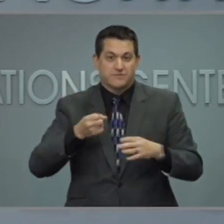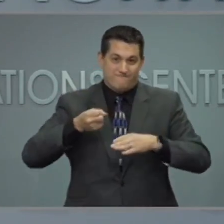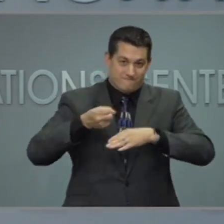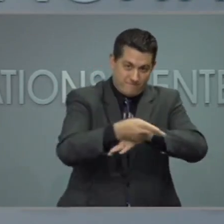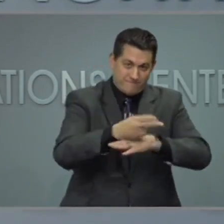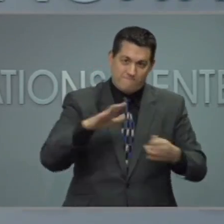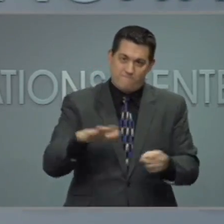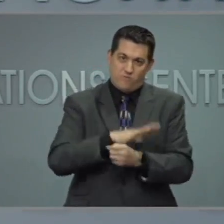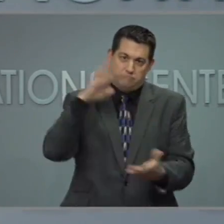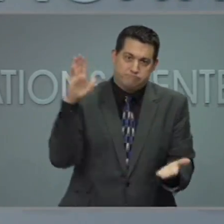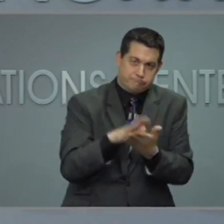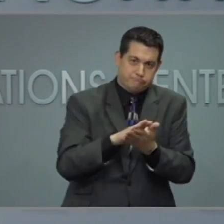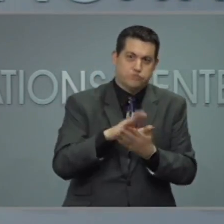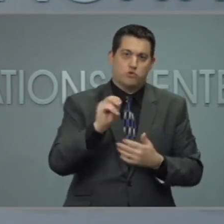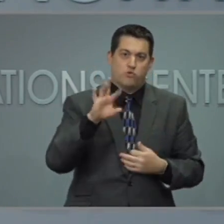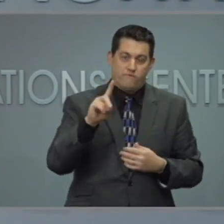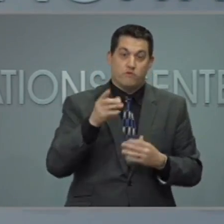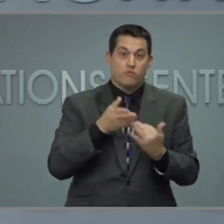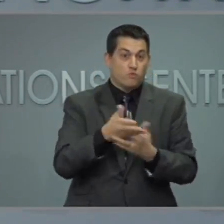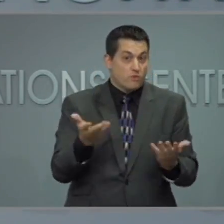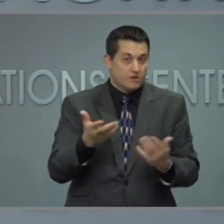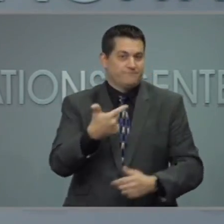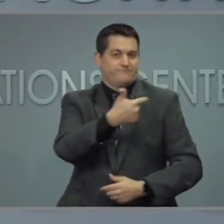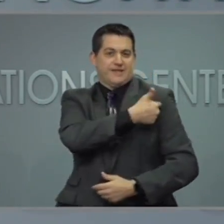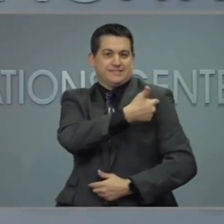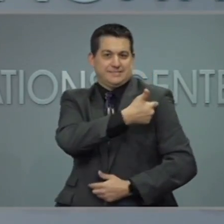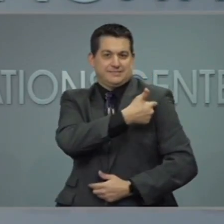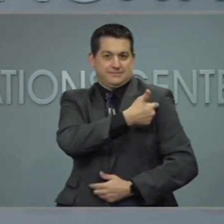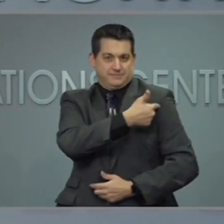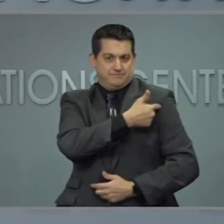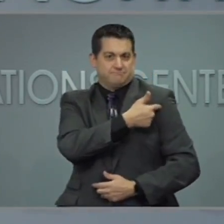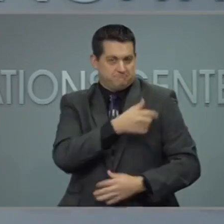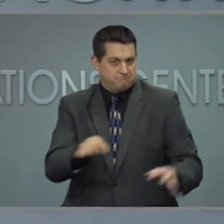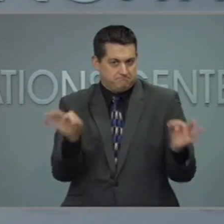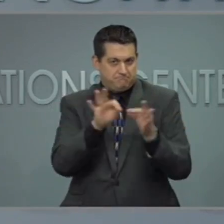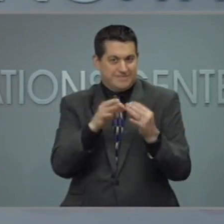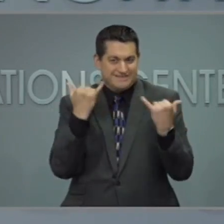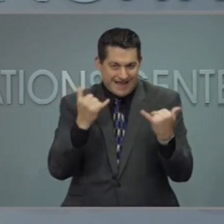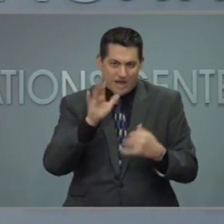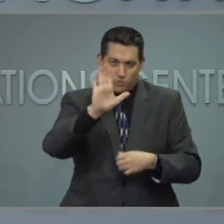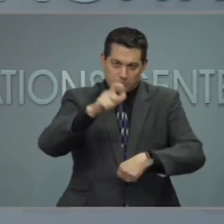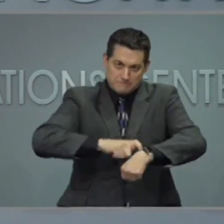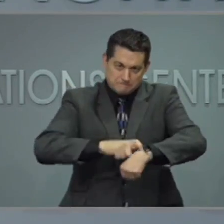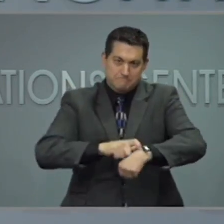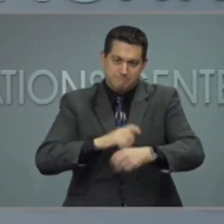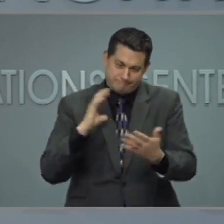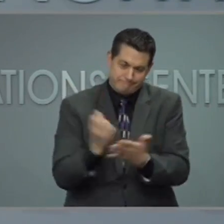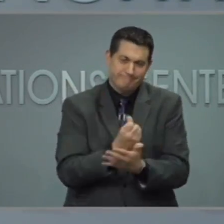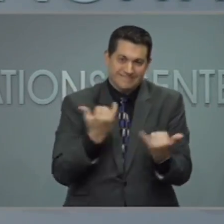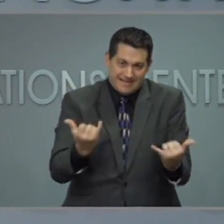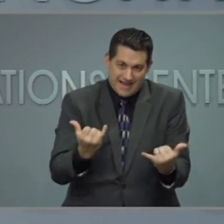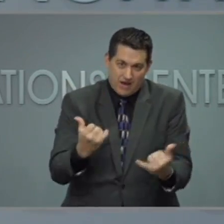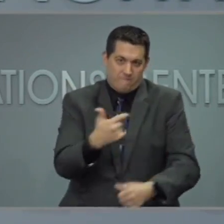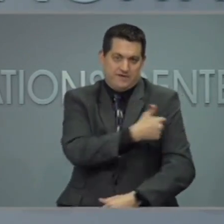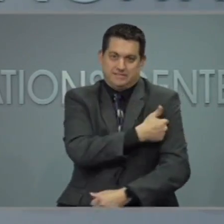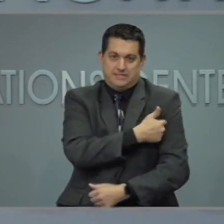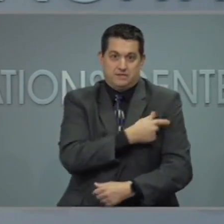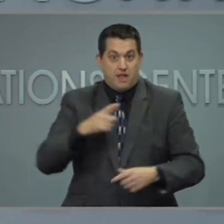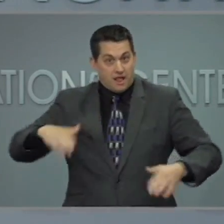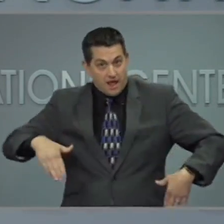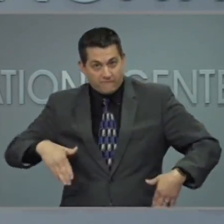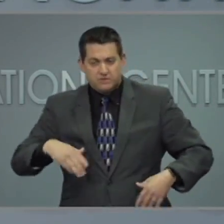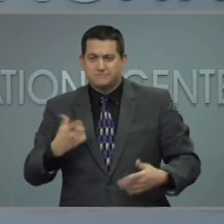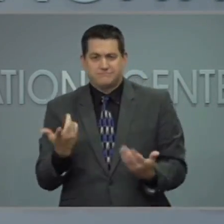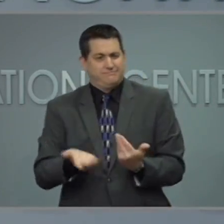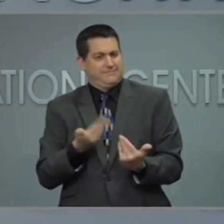effective vaccines. And now is the time to get vaccinated. If you haven't, it's easy